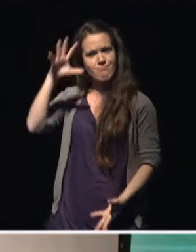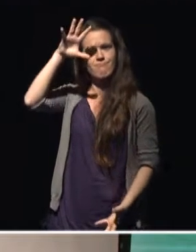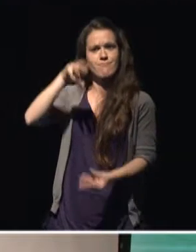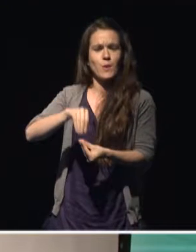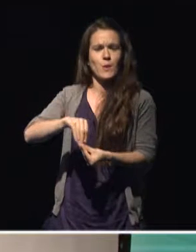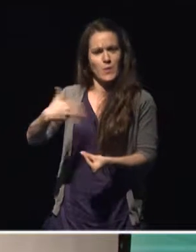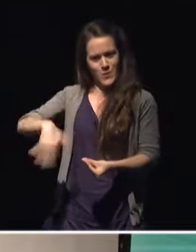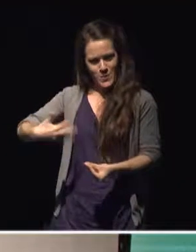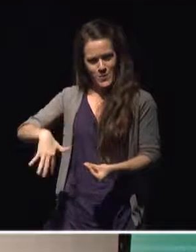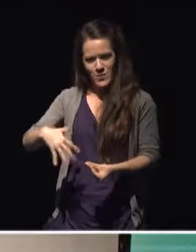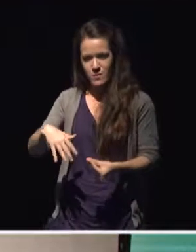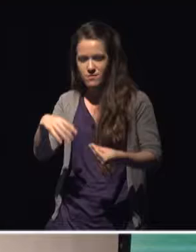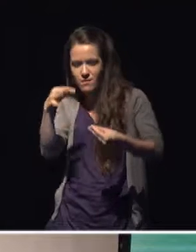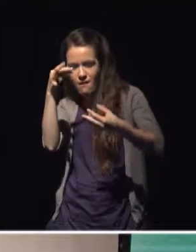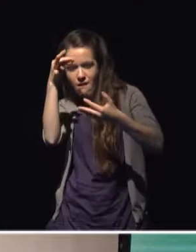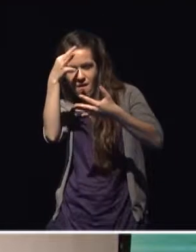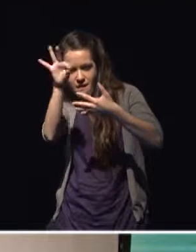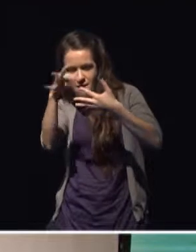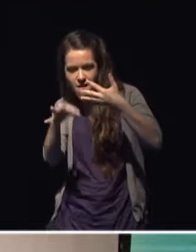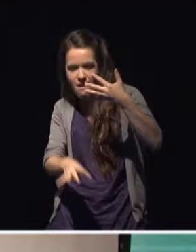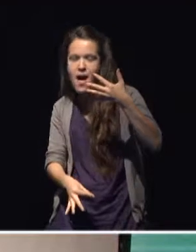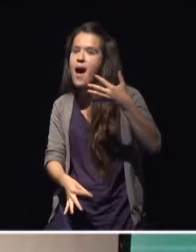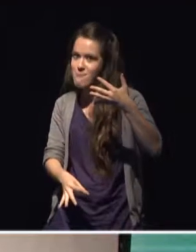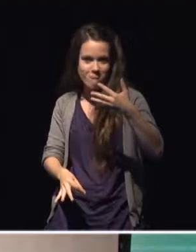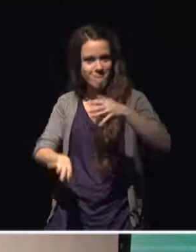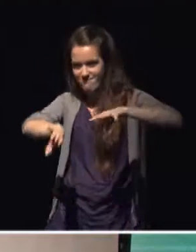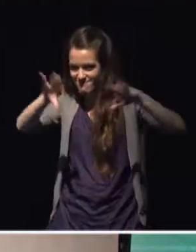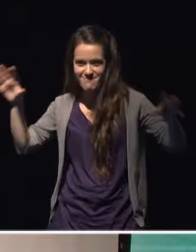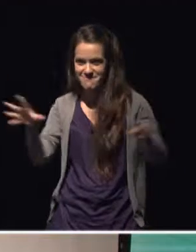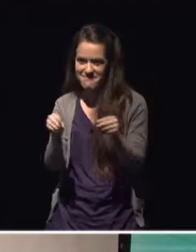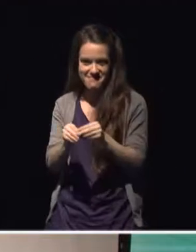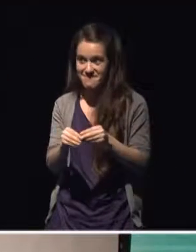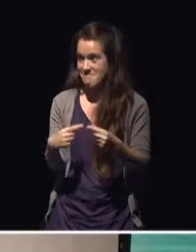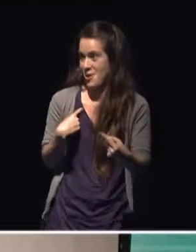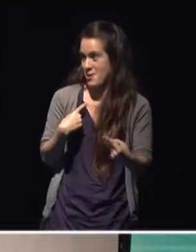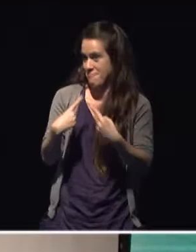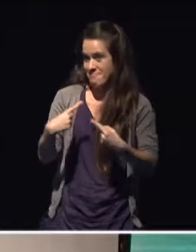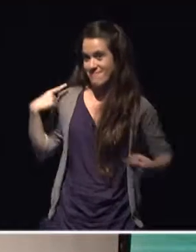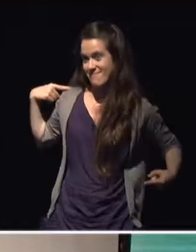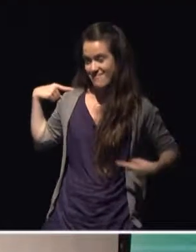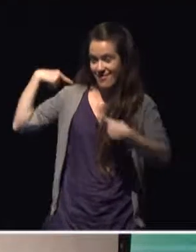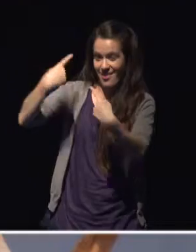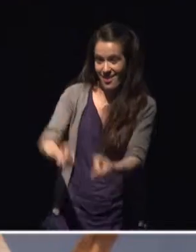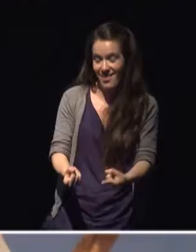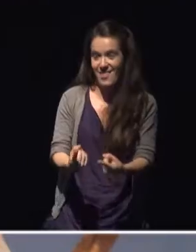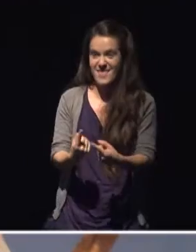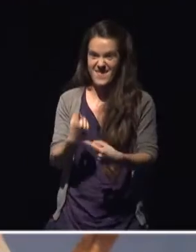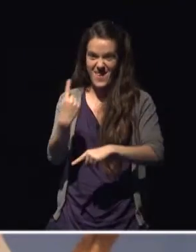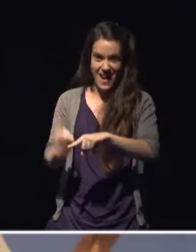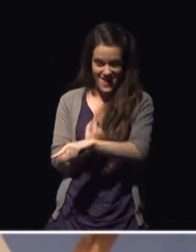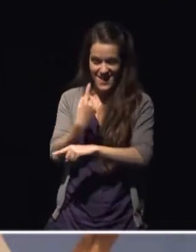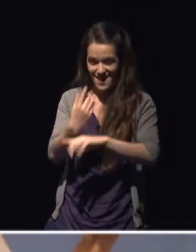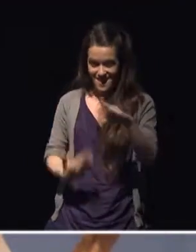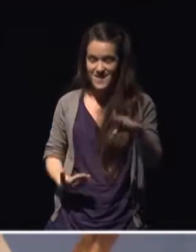so she has summarized all what we need to hear that we have been discussing here but also